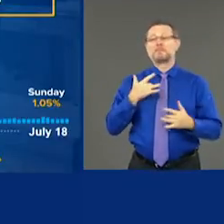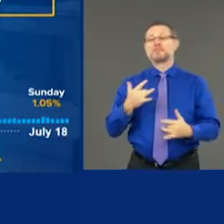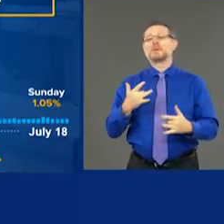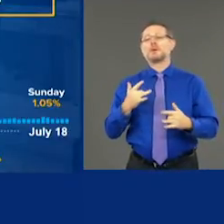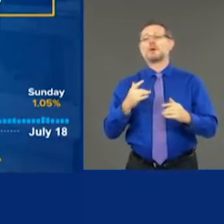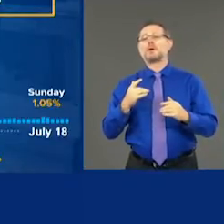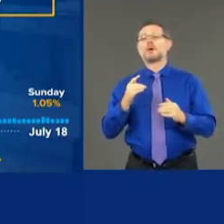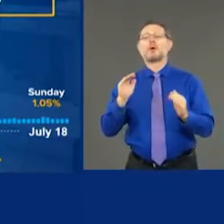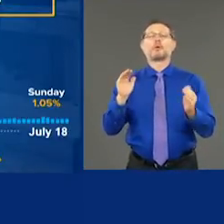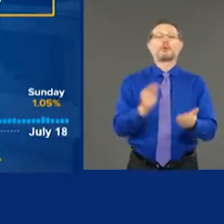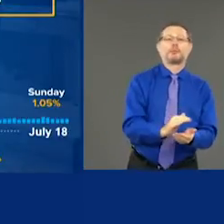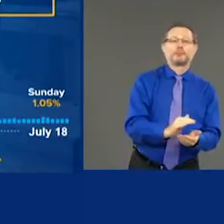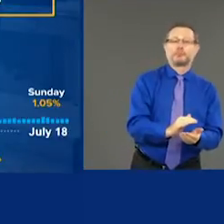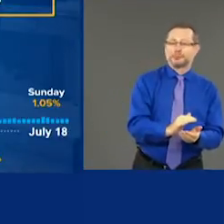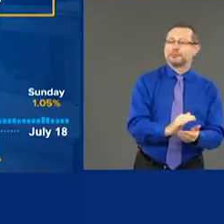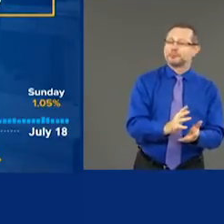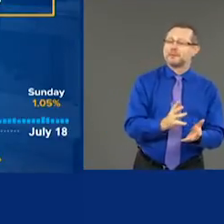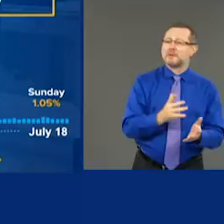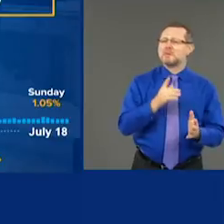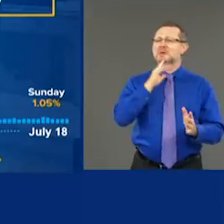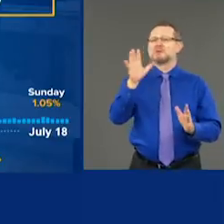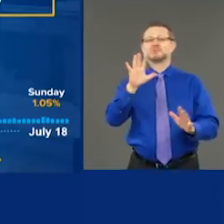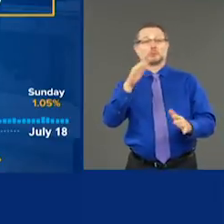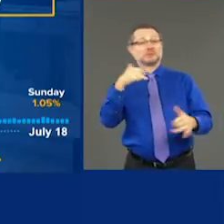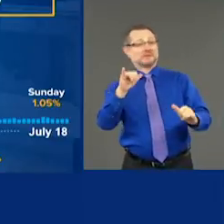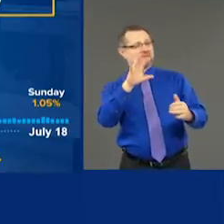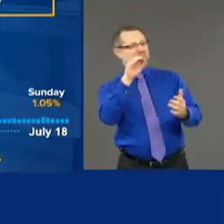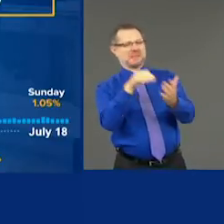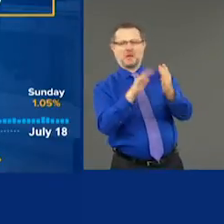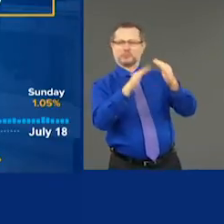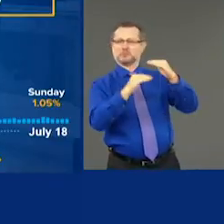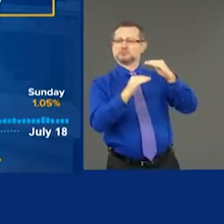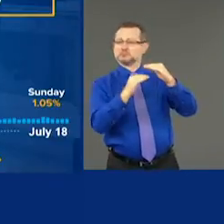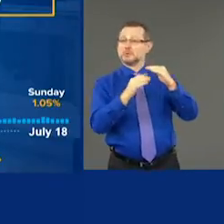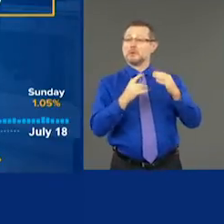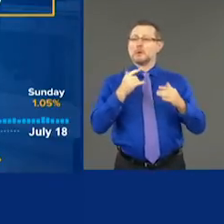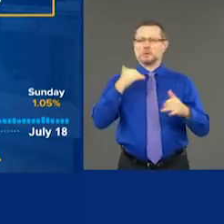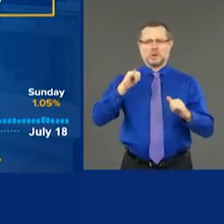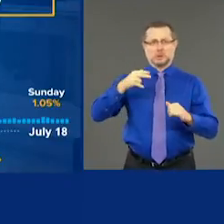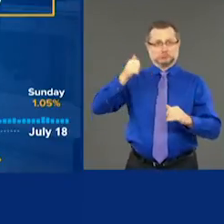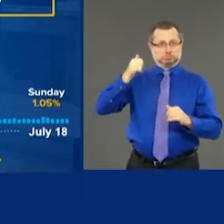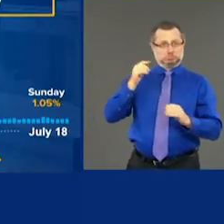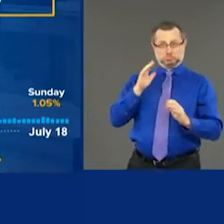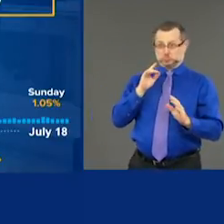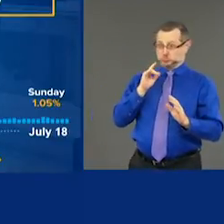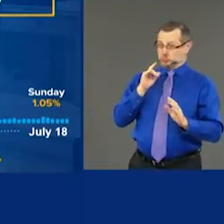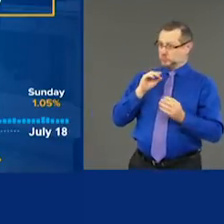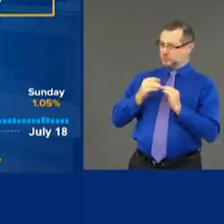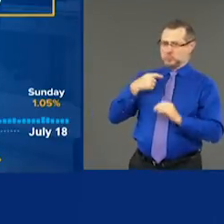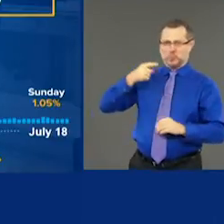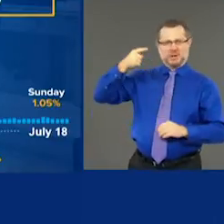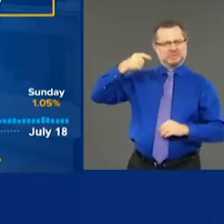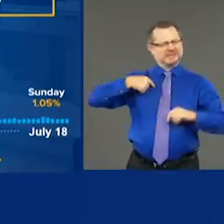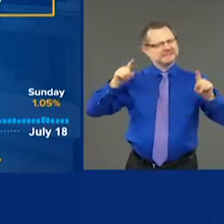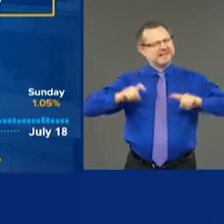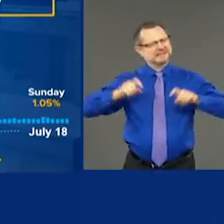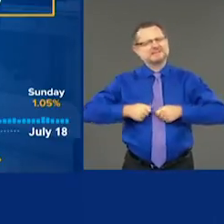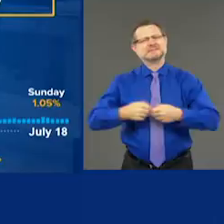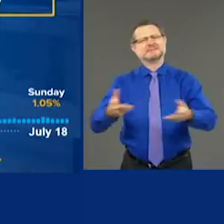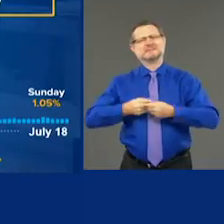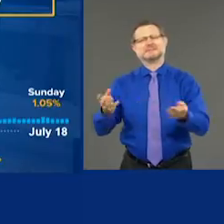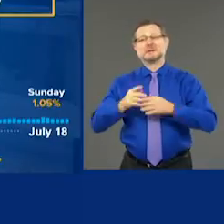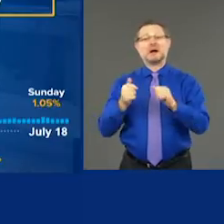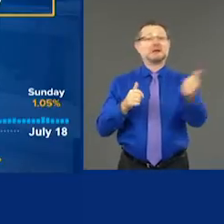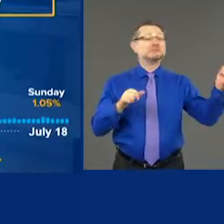50,000 tests is an extraordinary number. We still test more than any state in the nation per capita, more than any nation on the